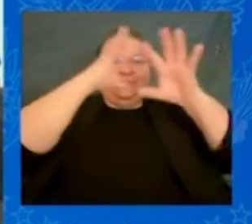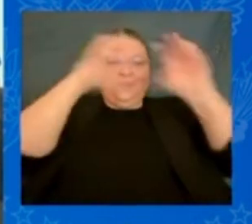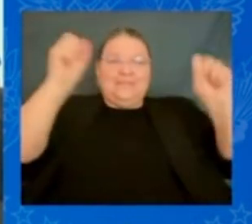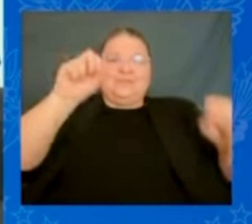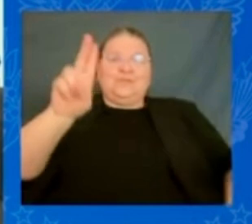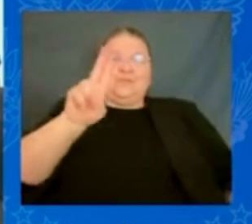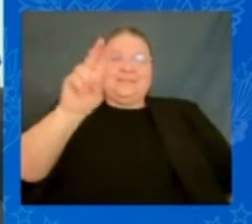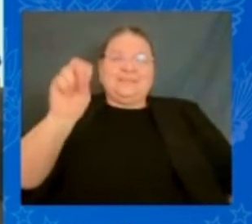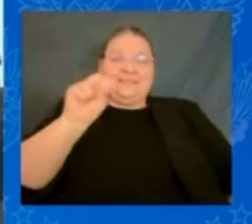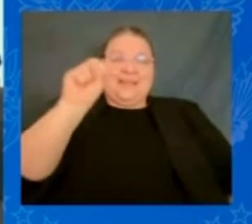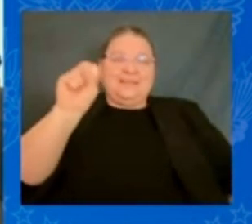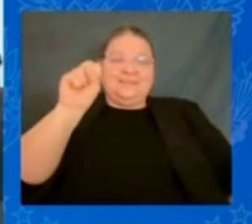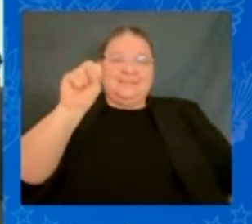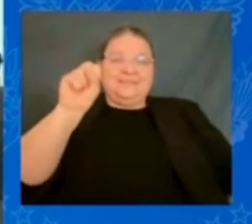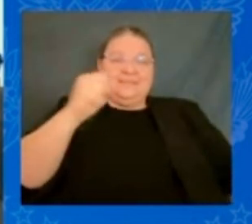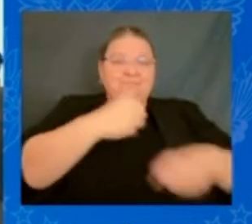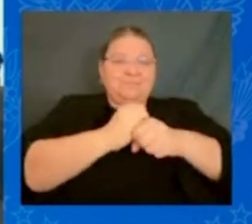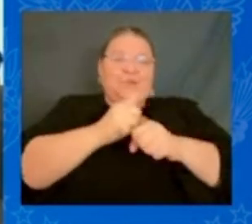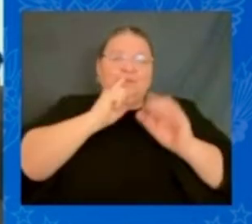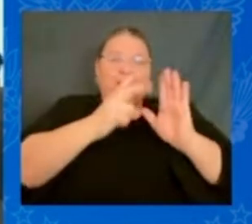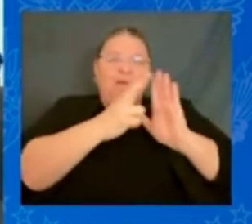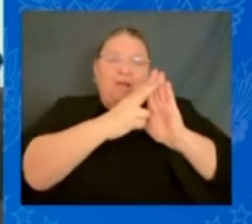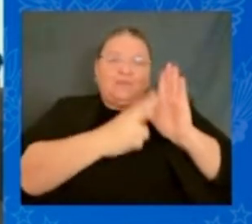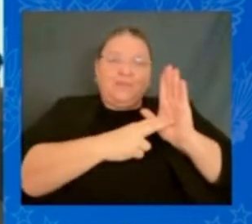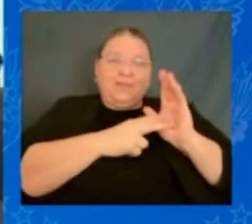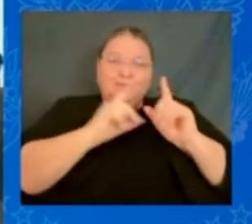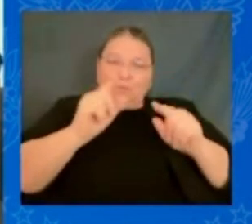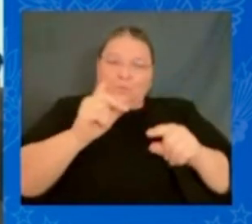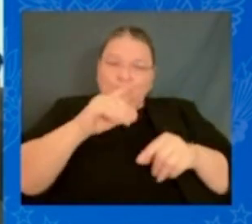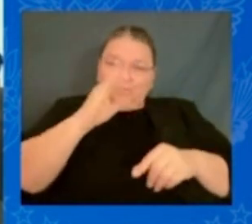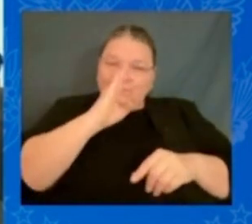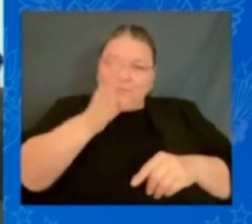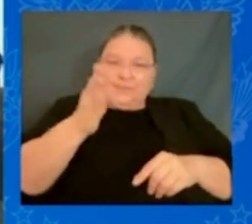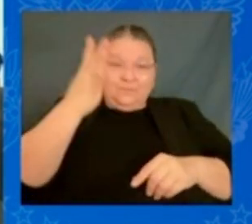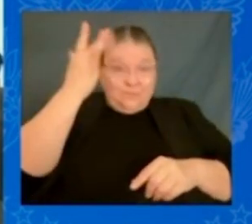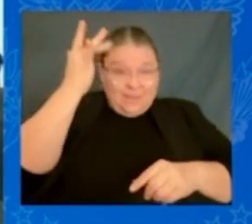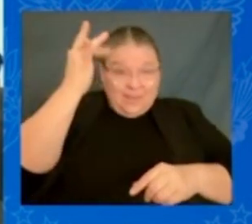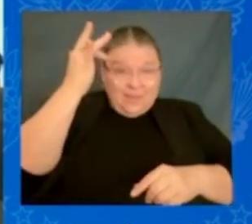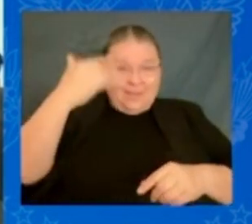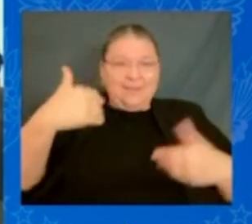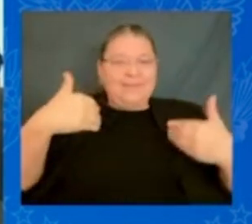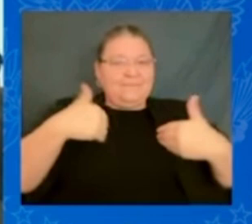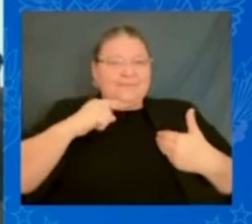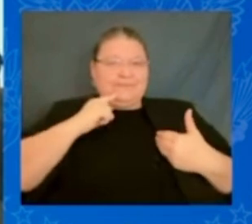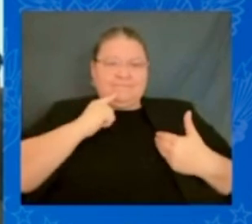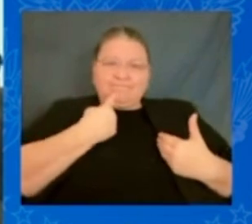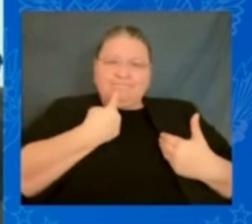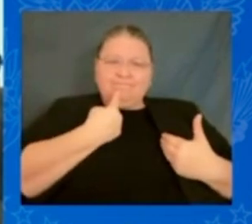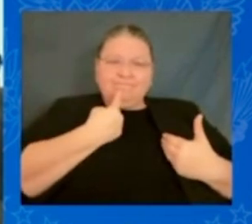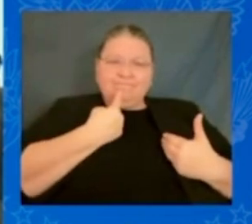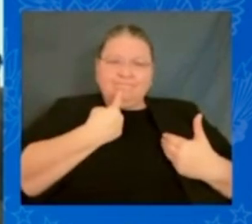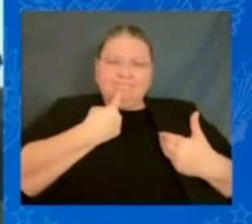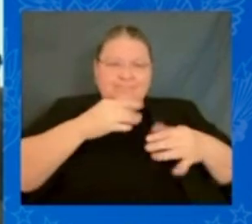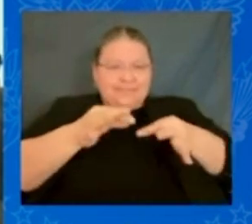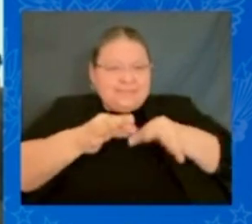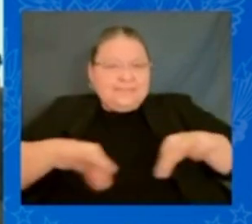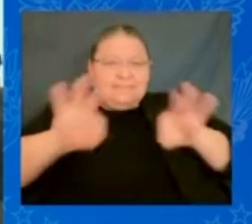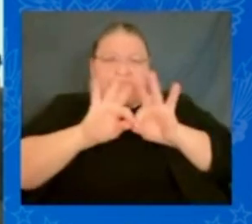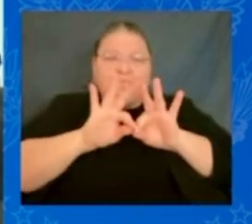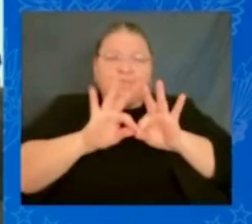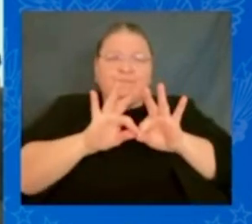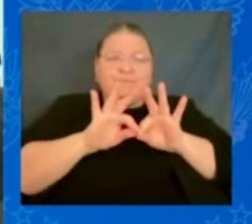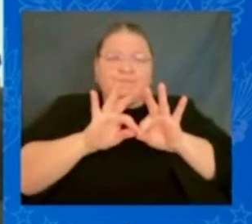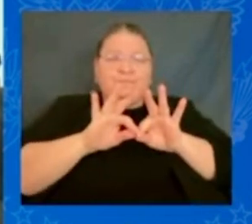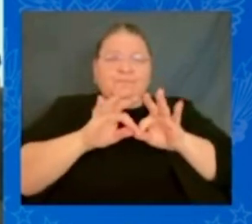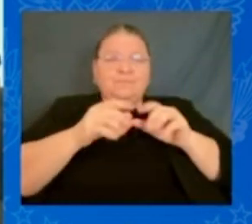because they have they have the they have the lab. I'm serious. It's a big deal. There's a lot more we're doing for Selma in